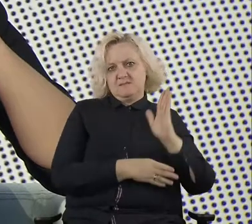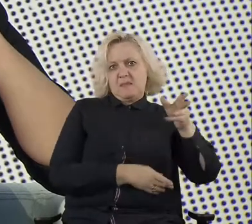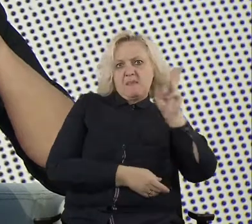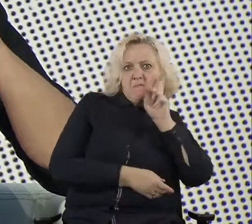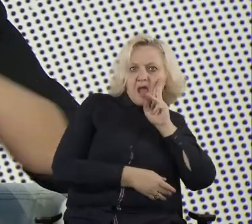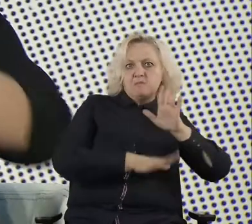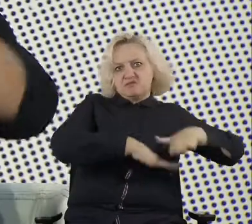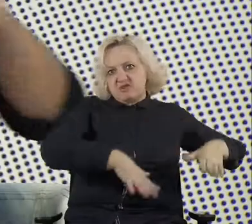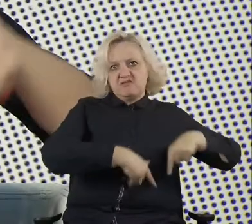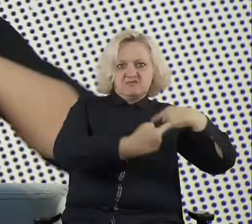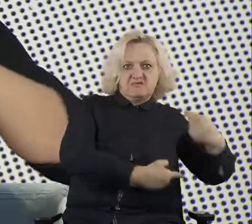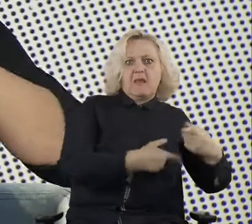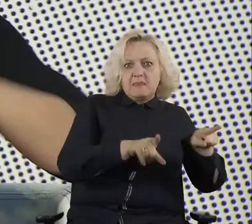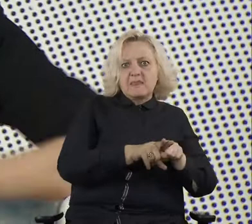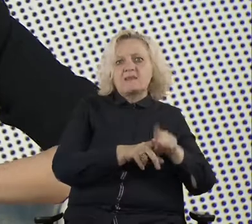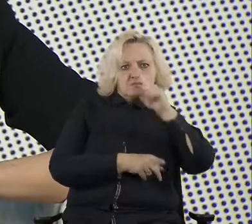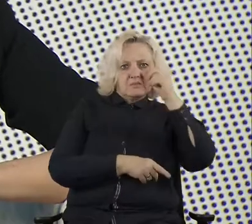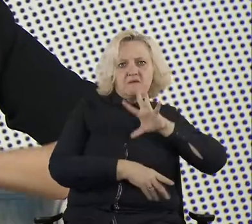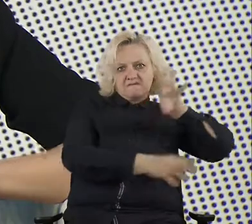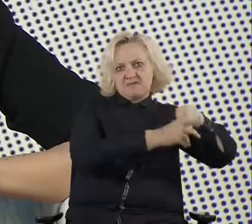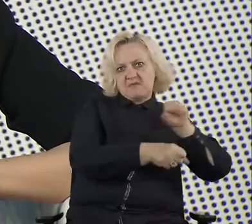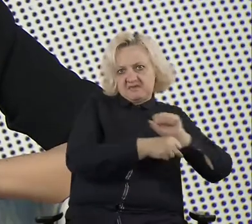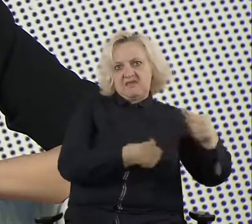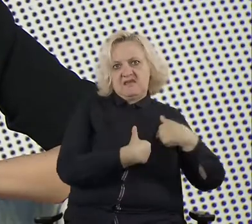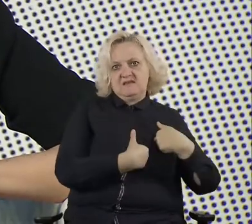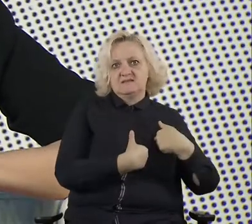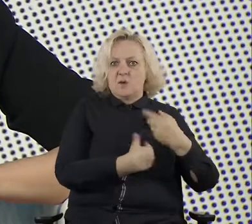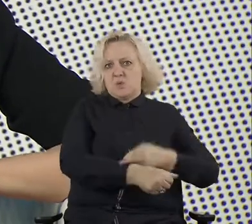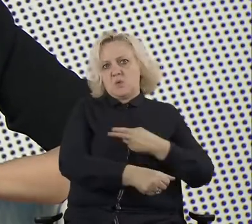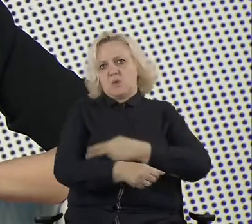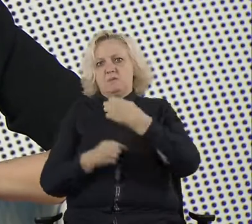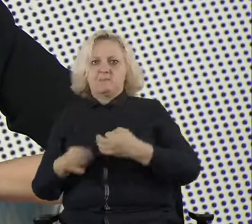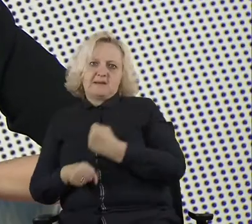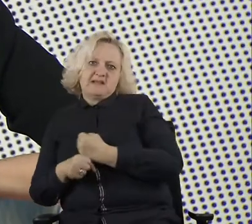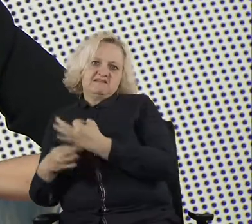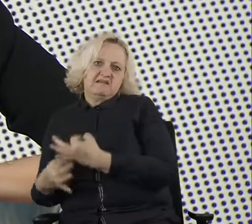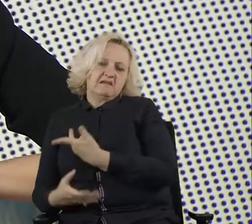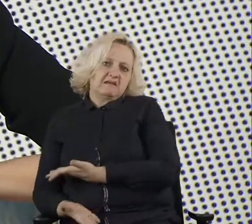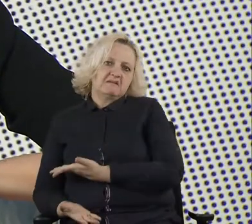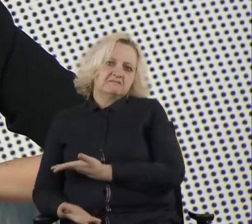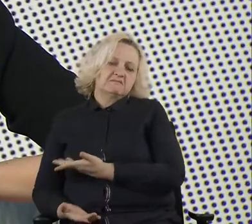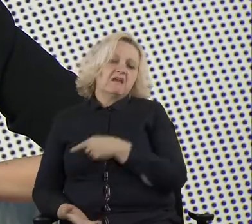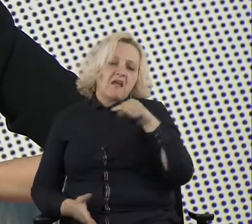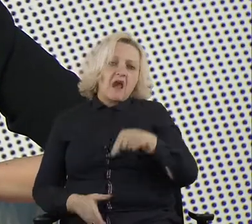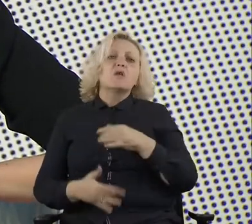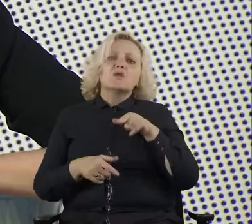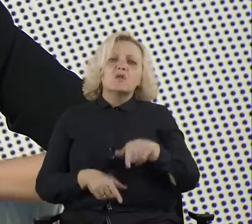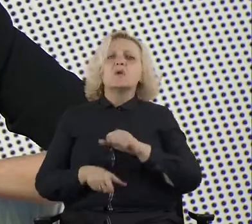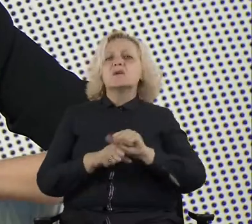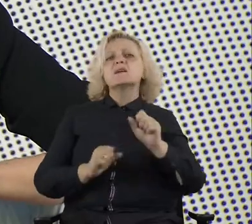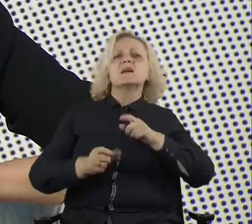be the same language of all those people. And what, uh, is for me the most important, it's all about stereotypes.